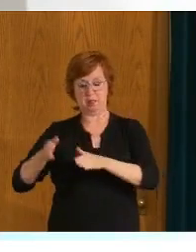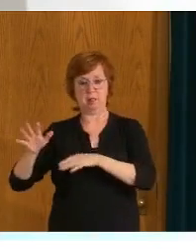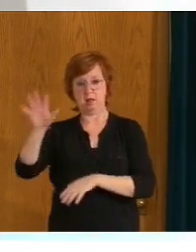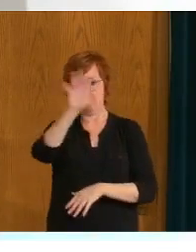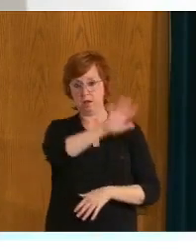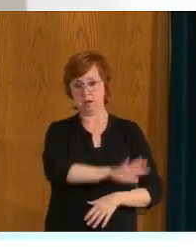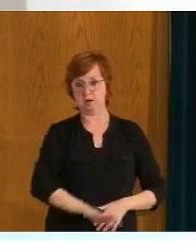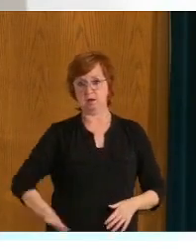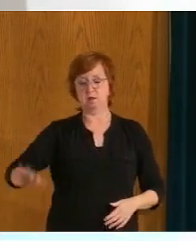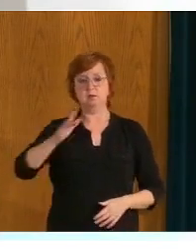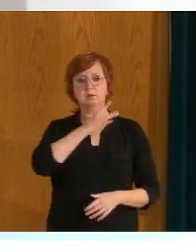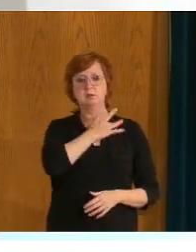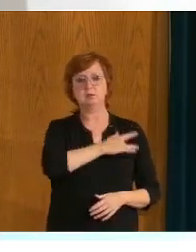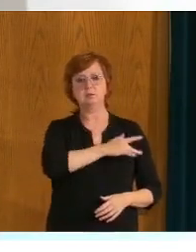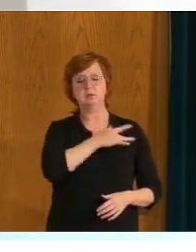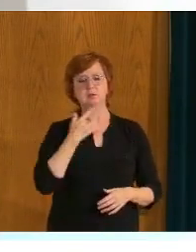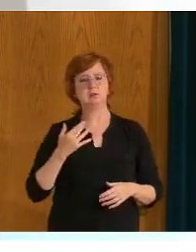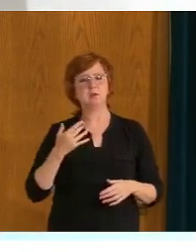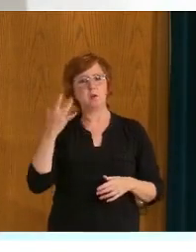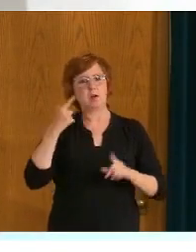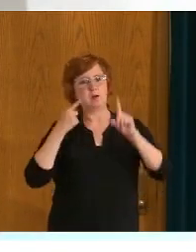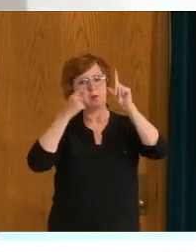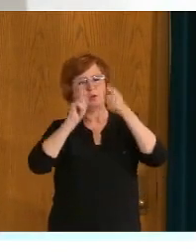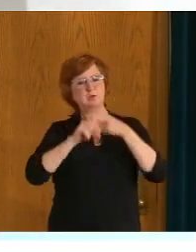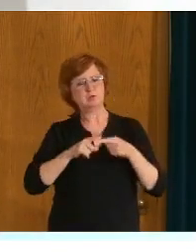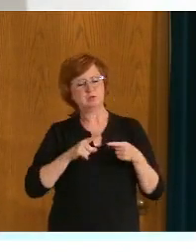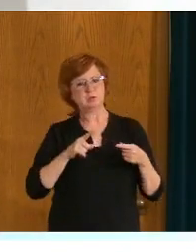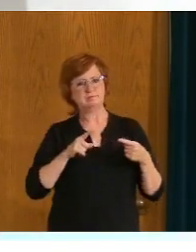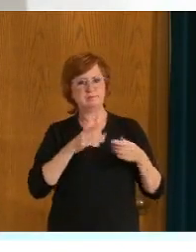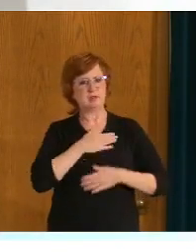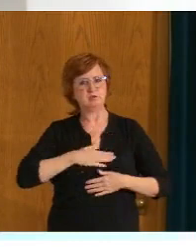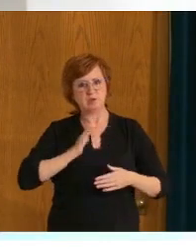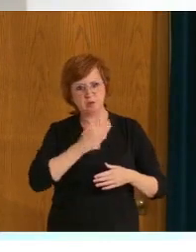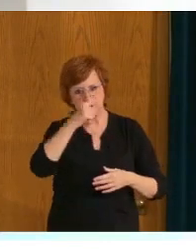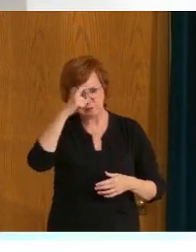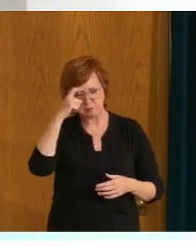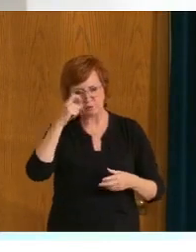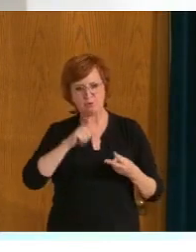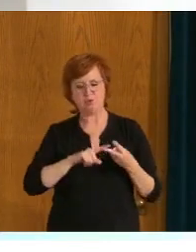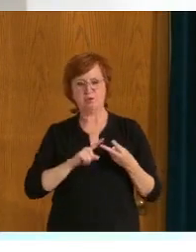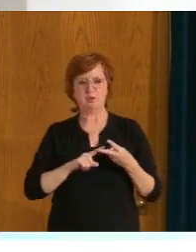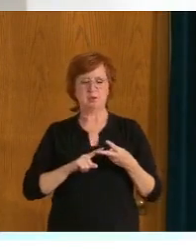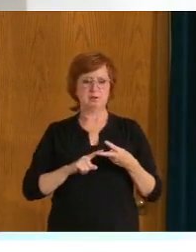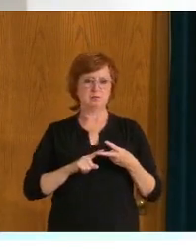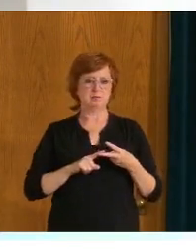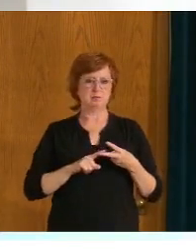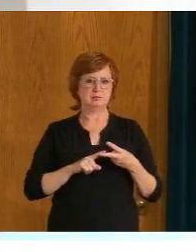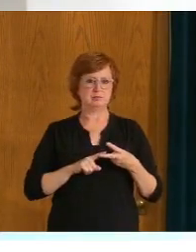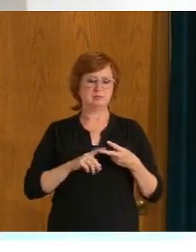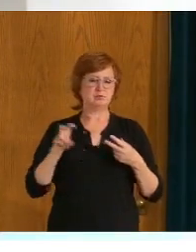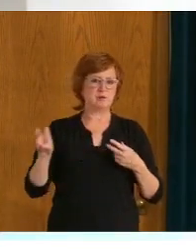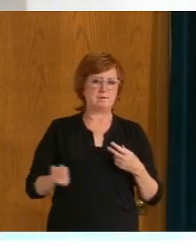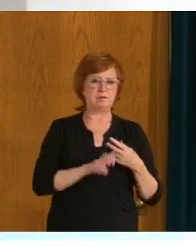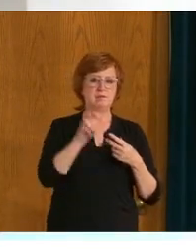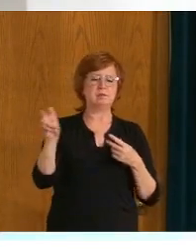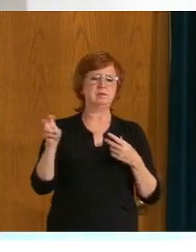for us to, you know, enjoy the summer, go to and travel in a safe way,